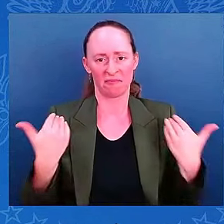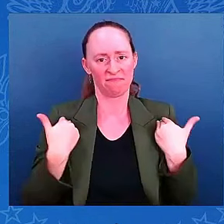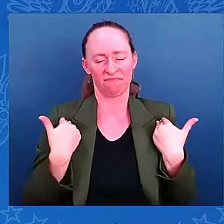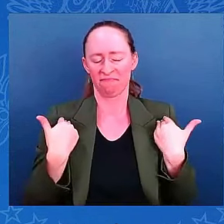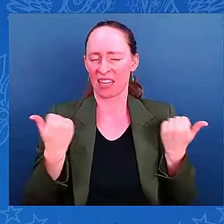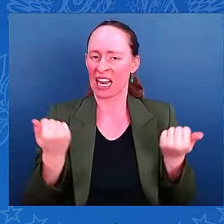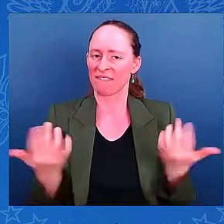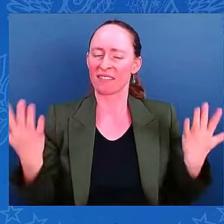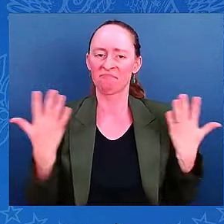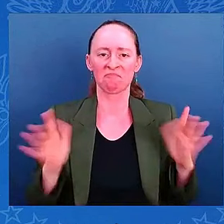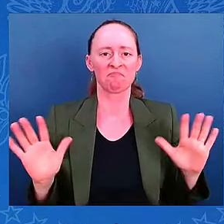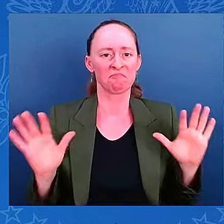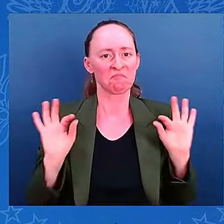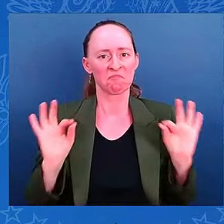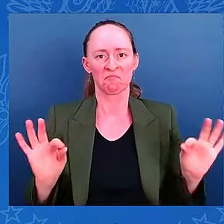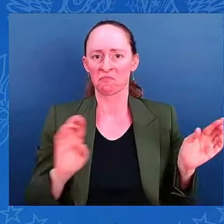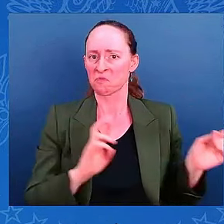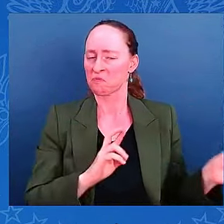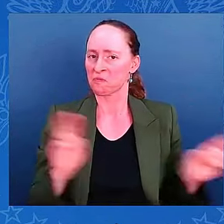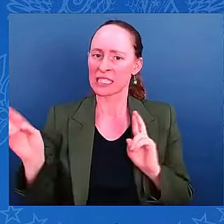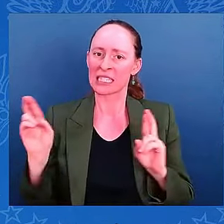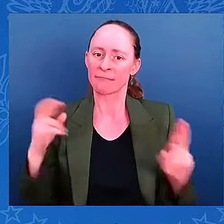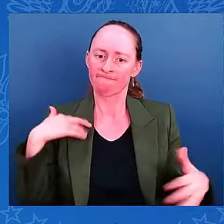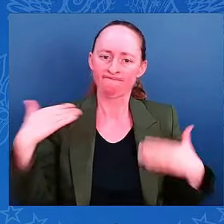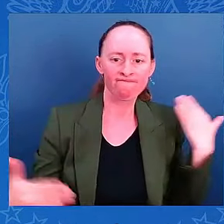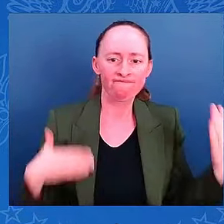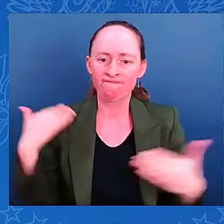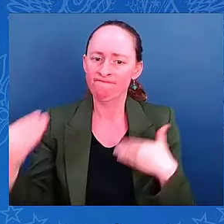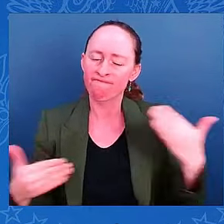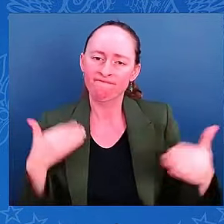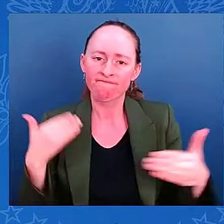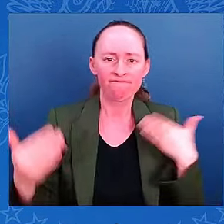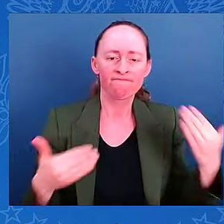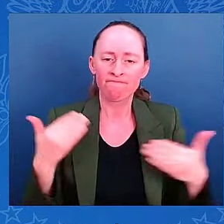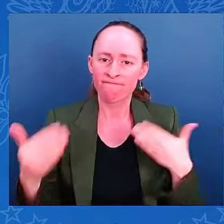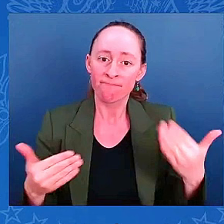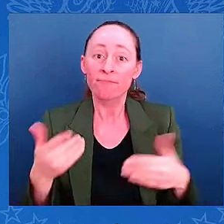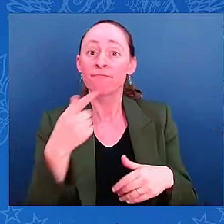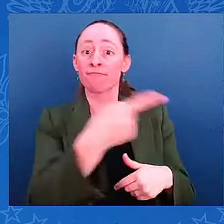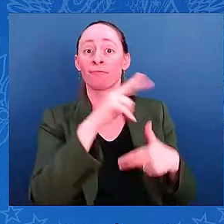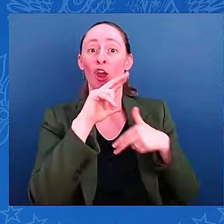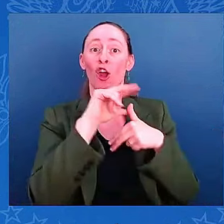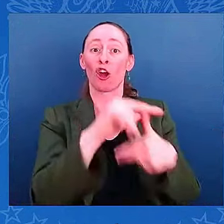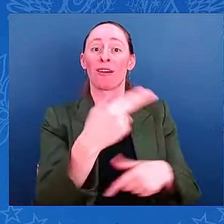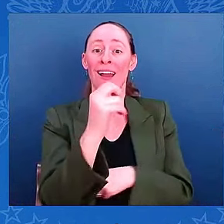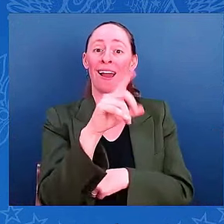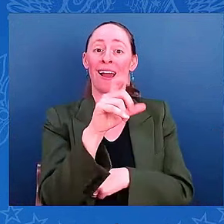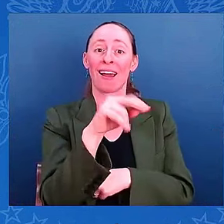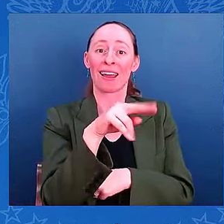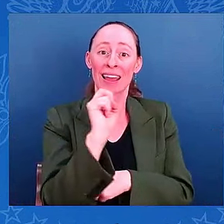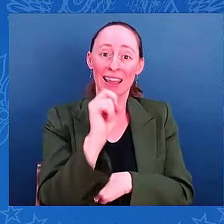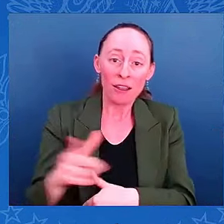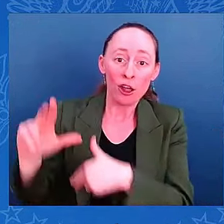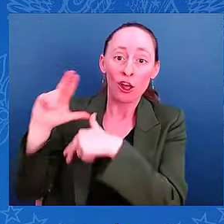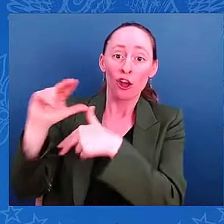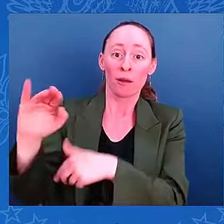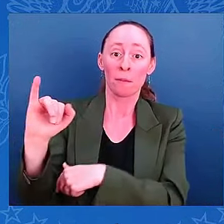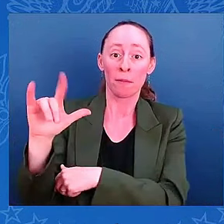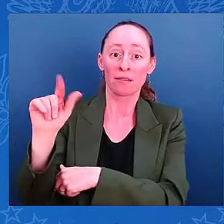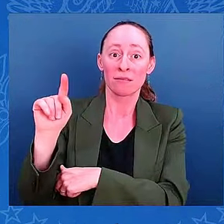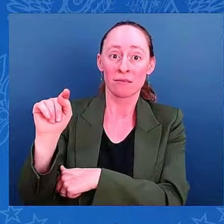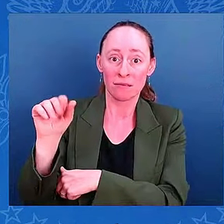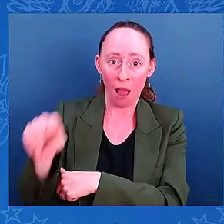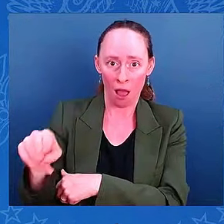respond to Hurricane Helene, to respond to Hurricane Milton. Mr. President, we are meeting the moment and meeting the